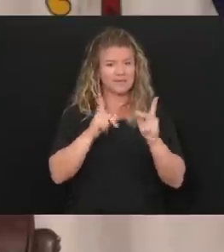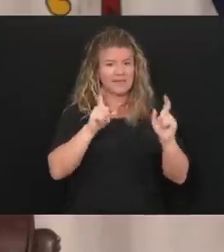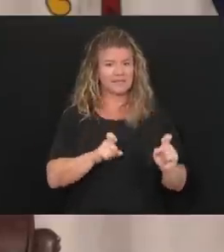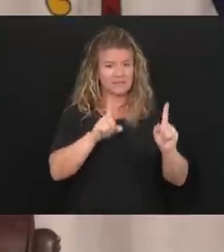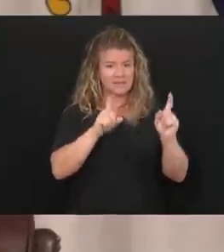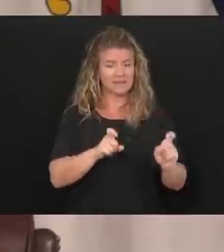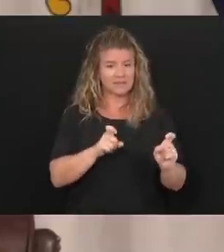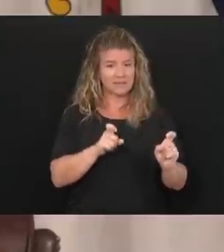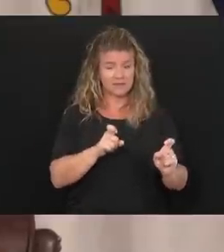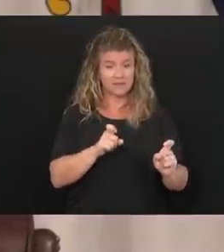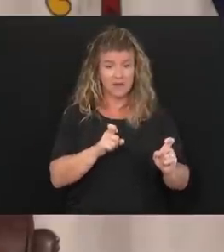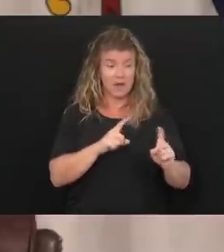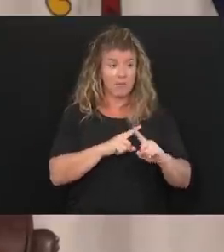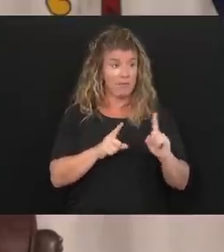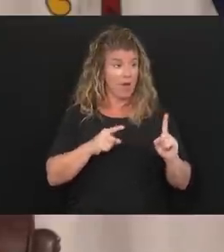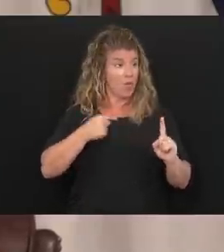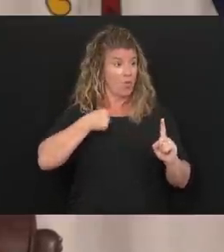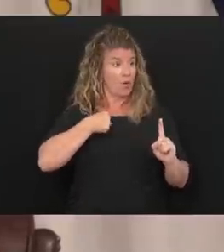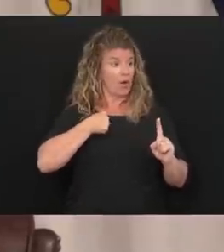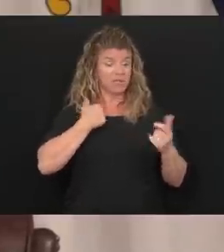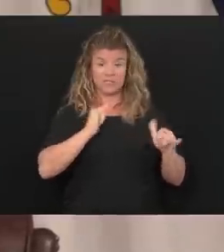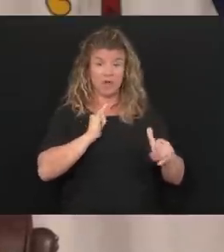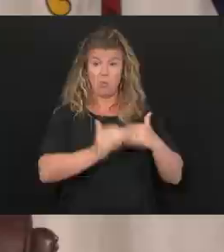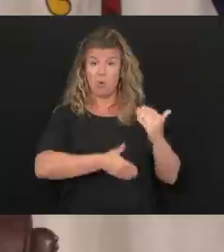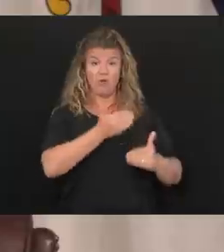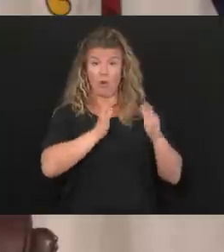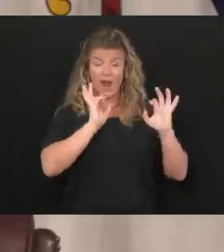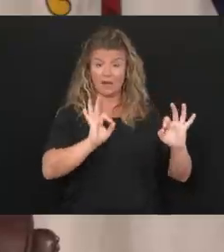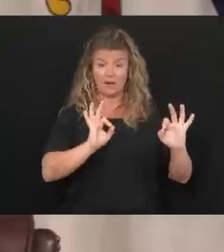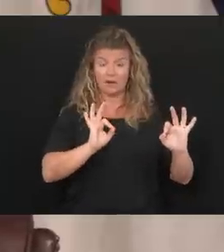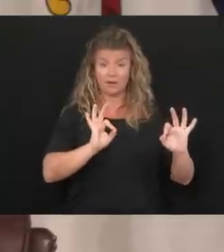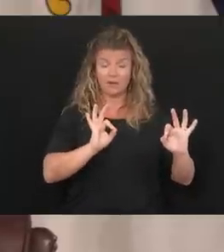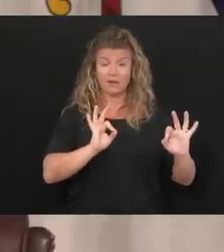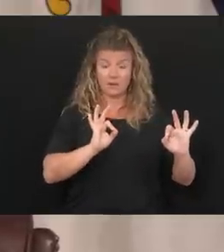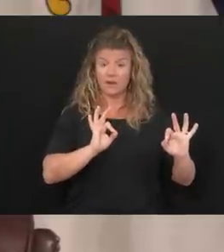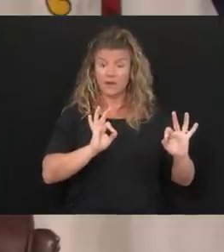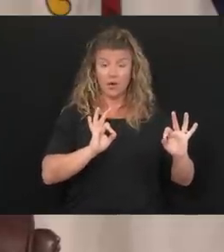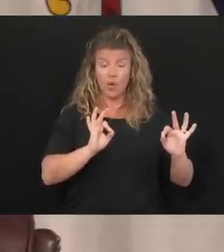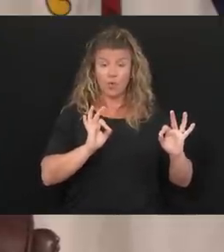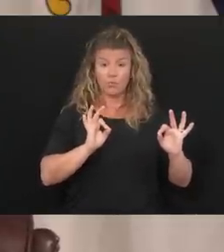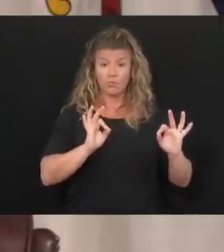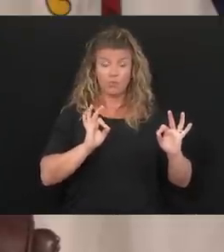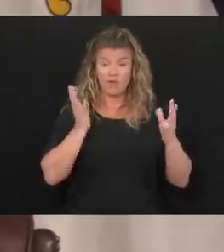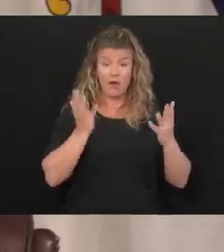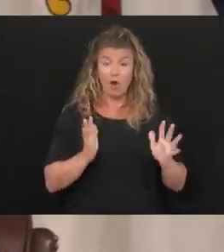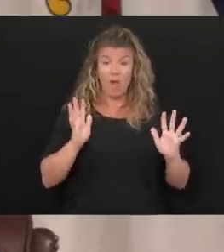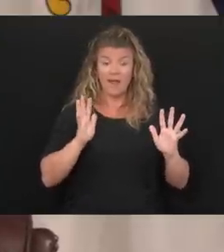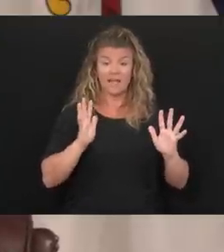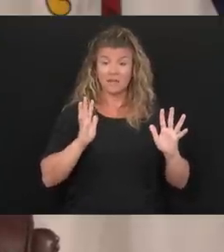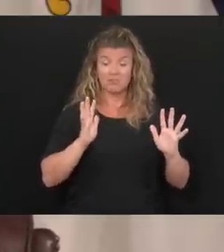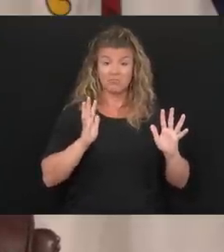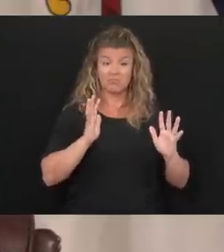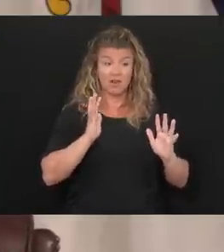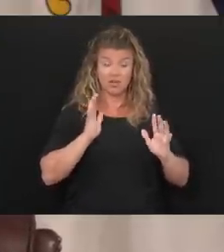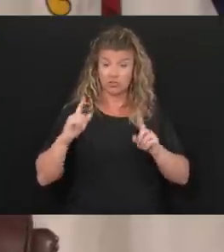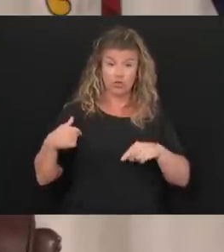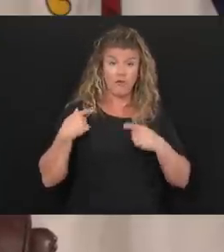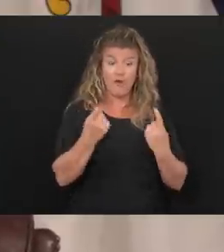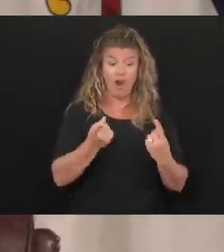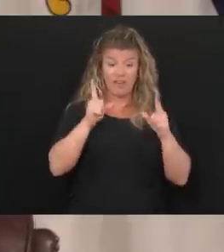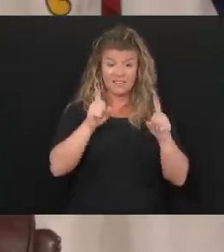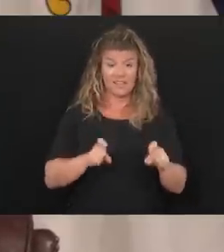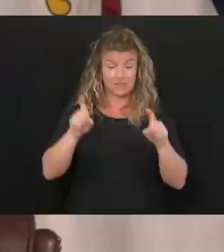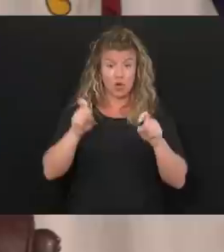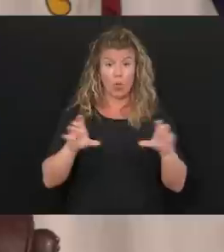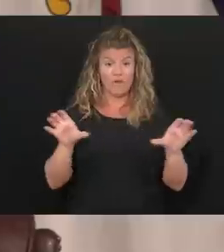but I think we're moving along terrifically, you know, and and like I said, we have all the tests throughout all the testing